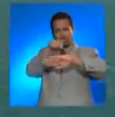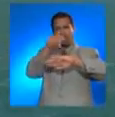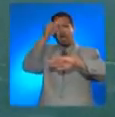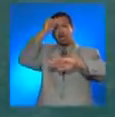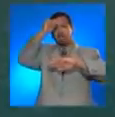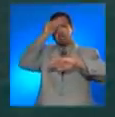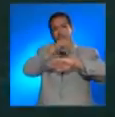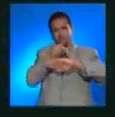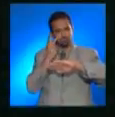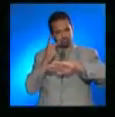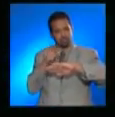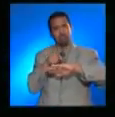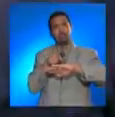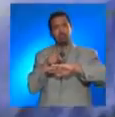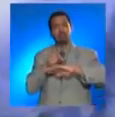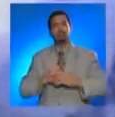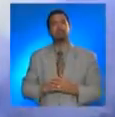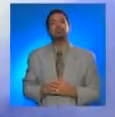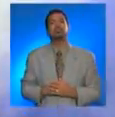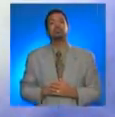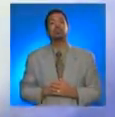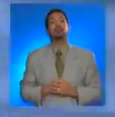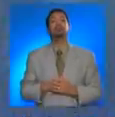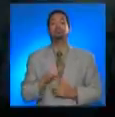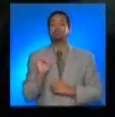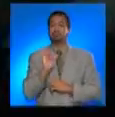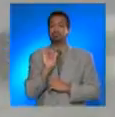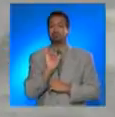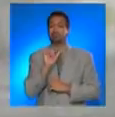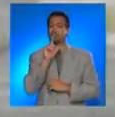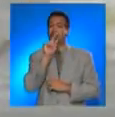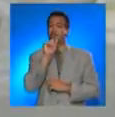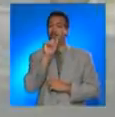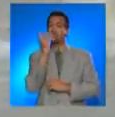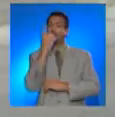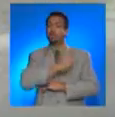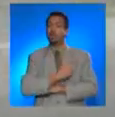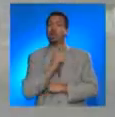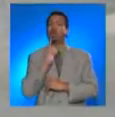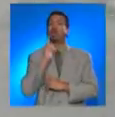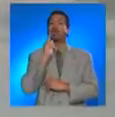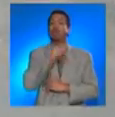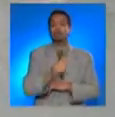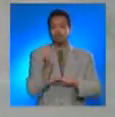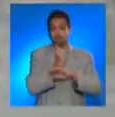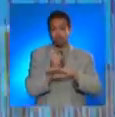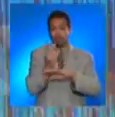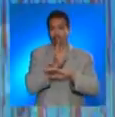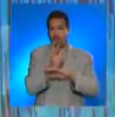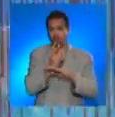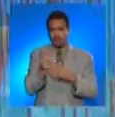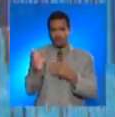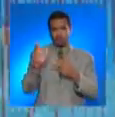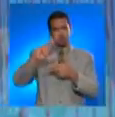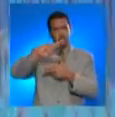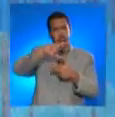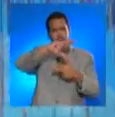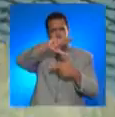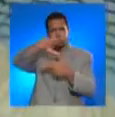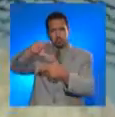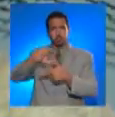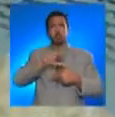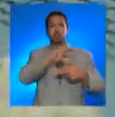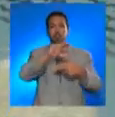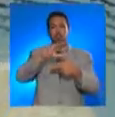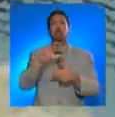Arecibo. 20 days after a devastating hurricane swept the Virgin Islands, and a few days after some minor